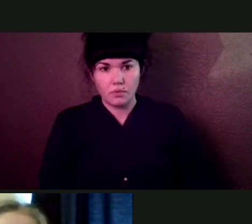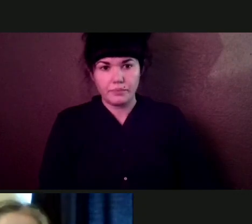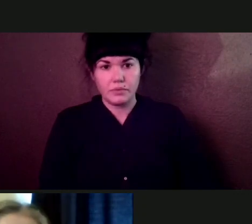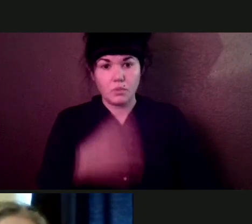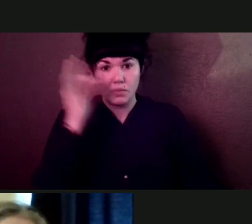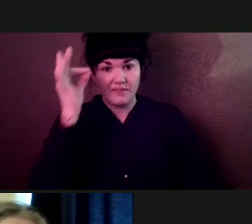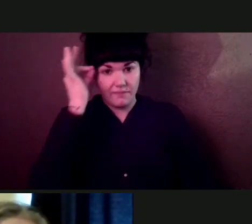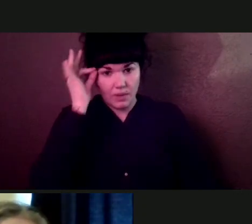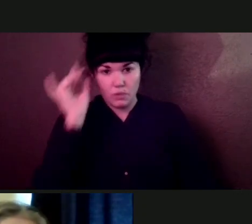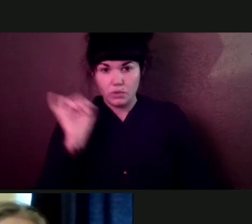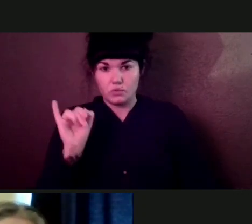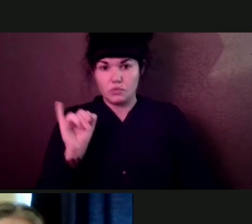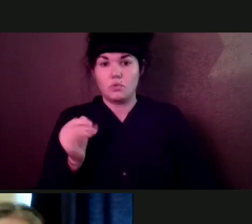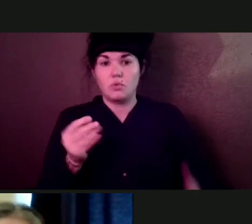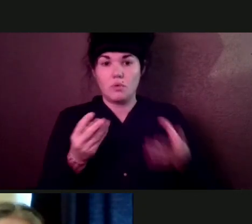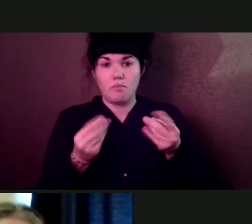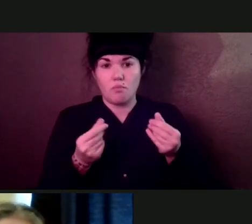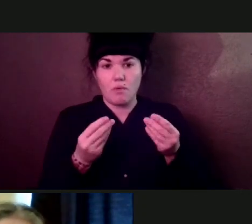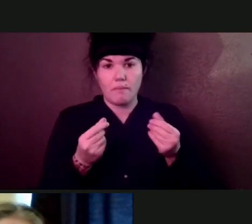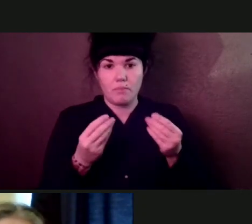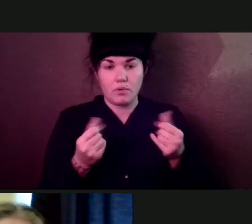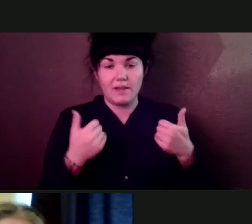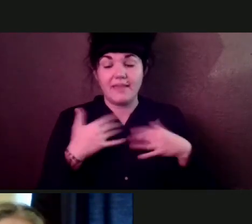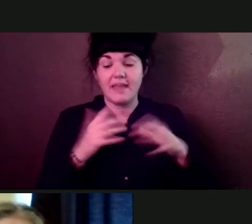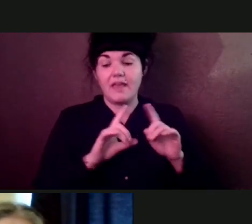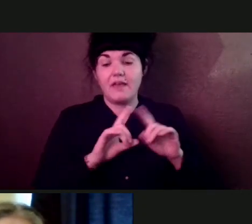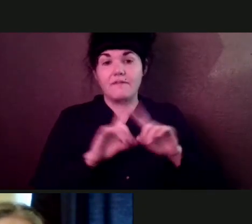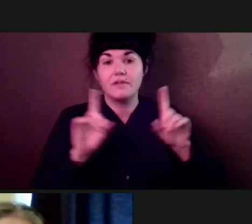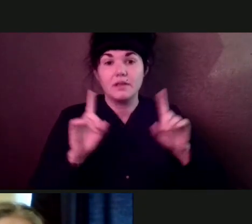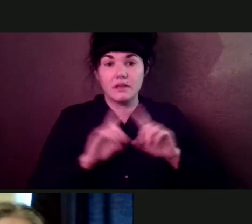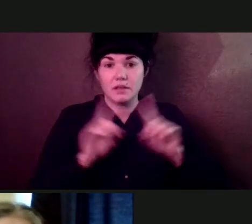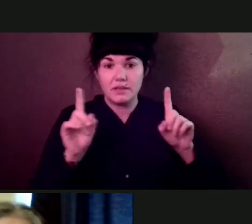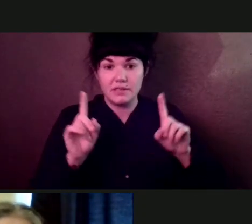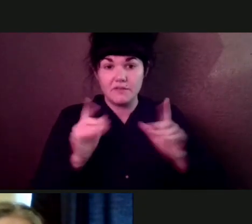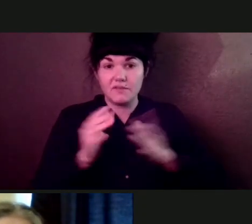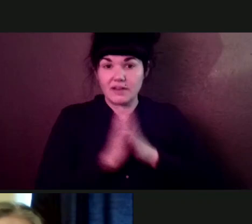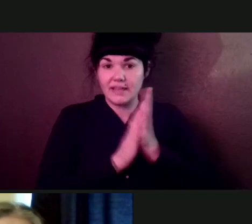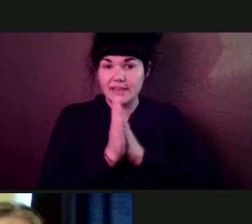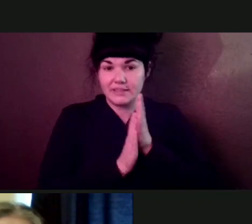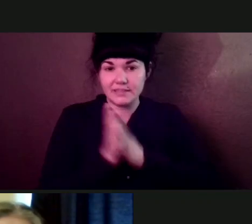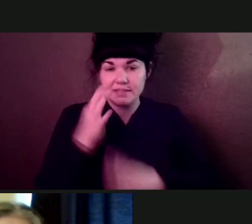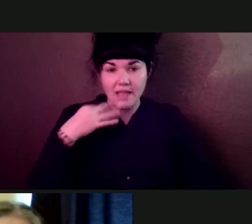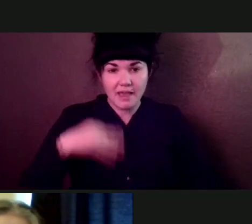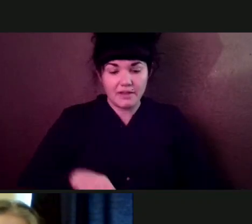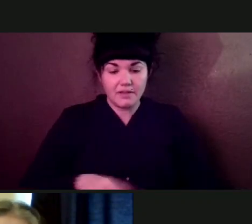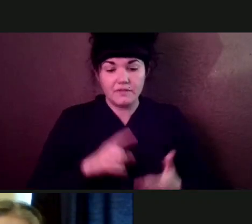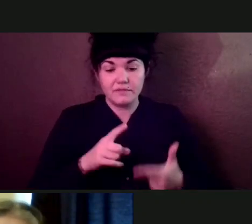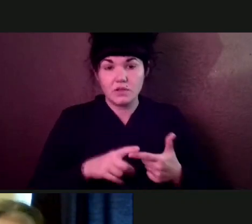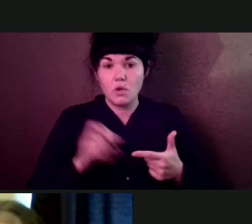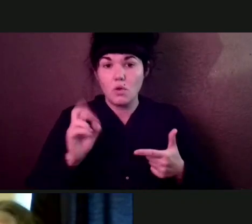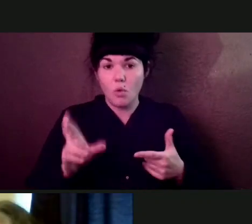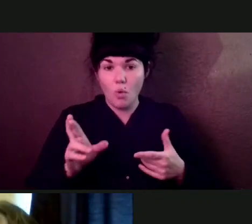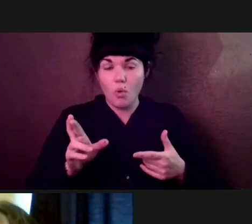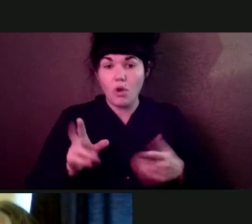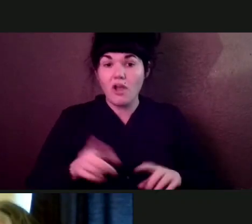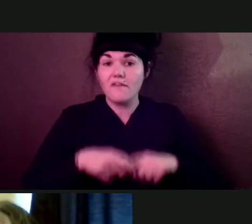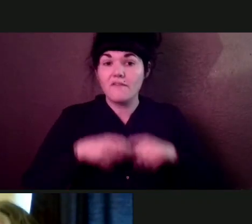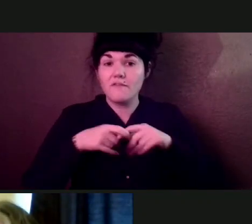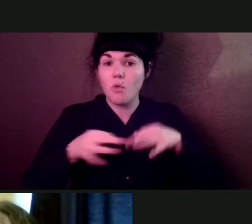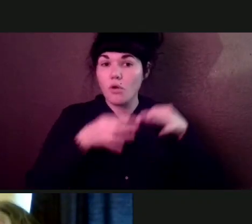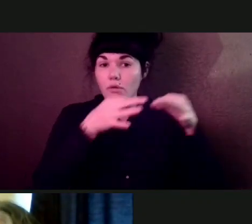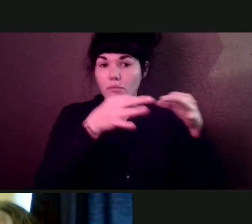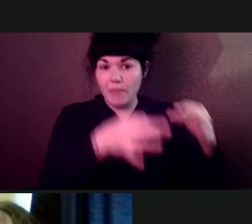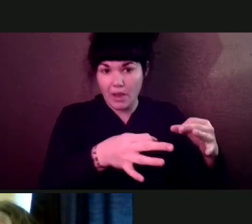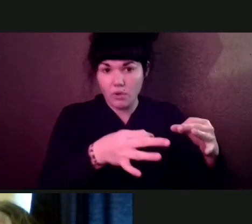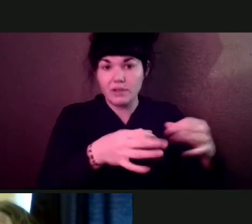there are different, um, incentives or forbearance programs available. So again, the BIC forbearance